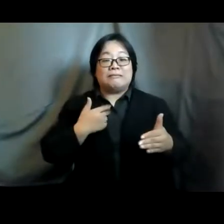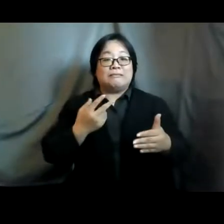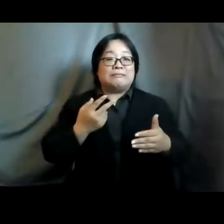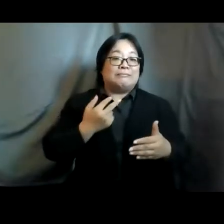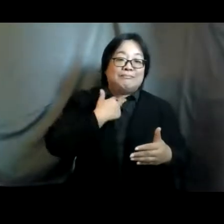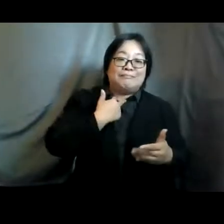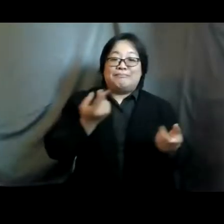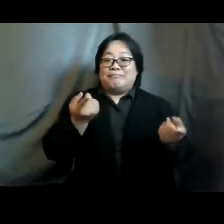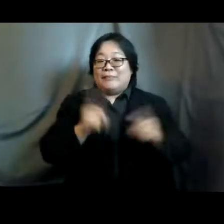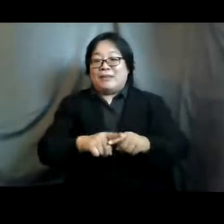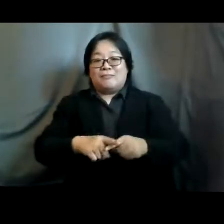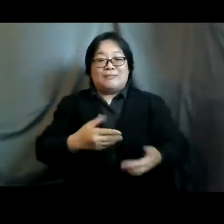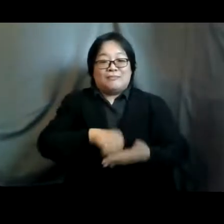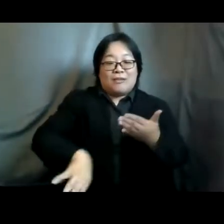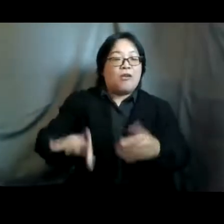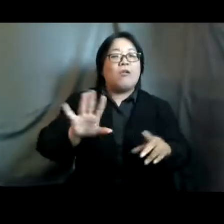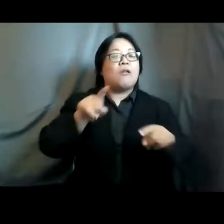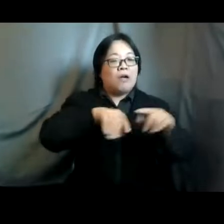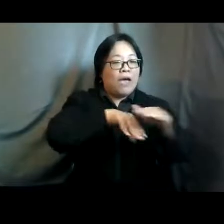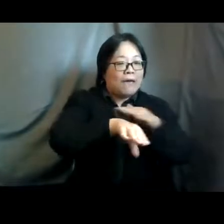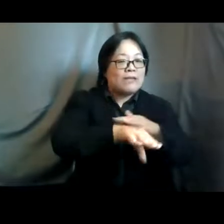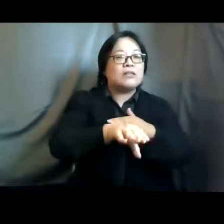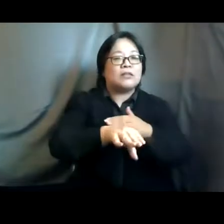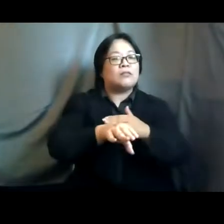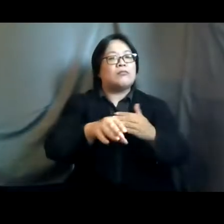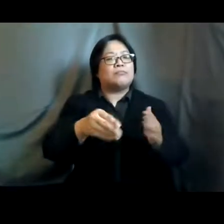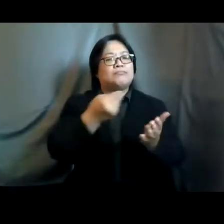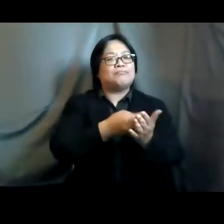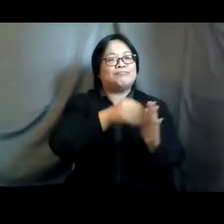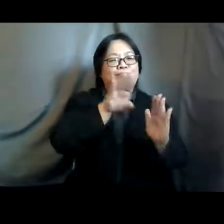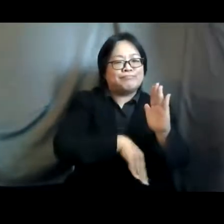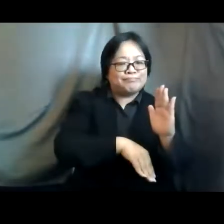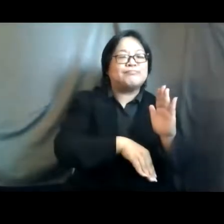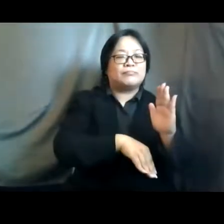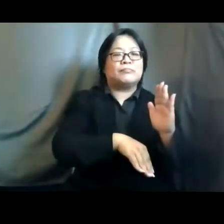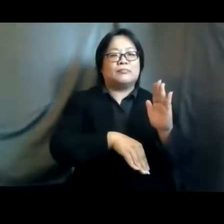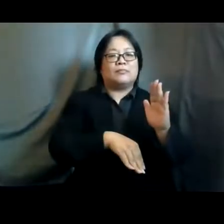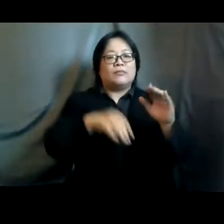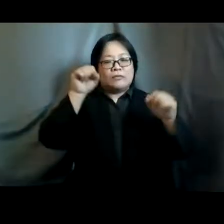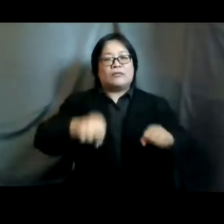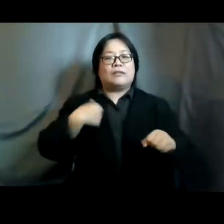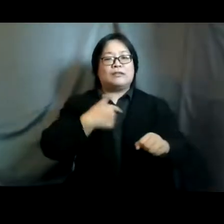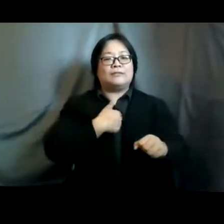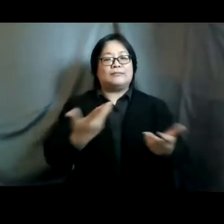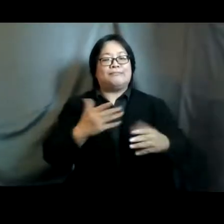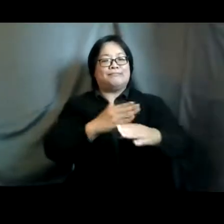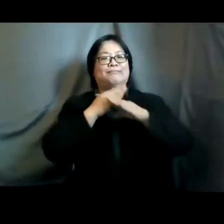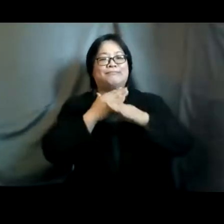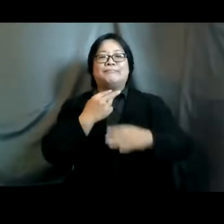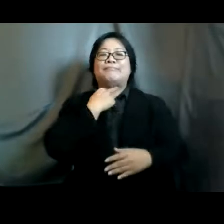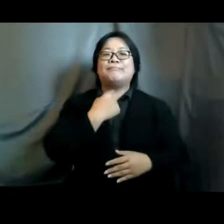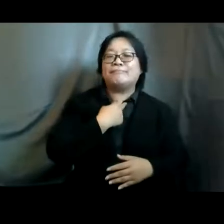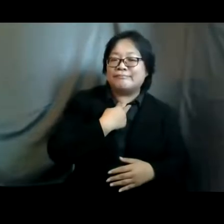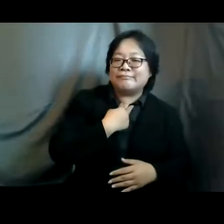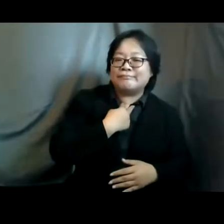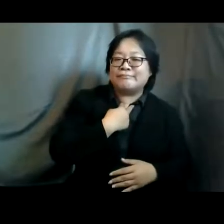we are pushing for accessible and affordable contraceptives so that we can prevent unintended pregnancies but i think what we are